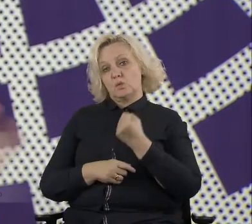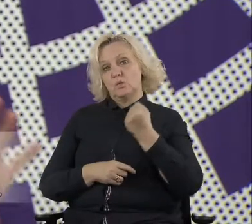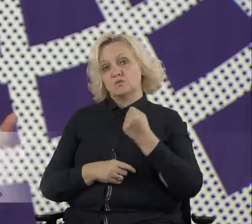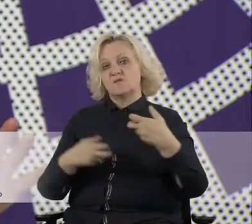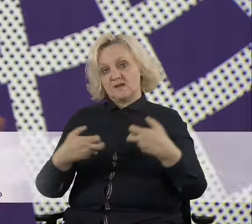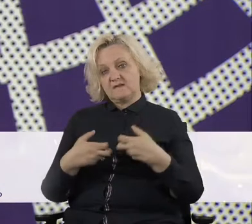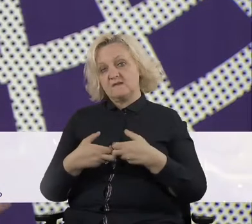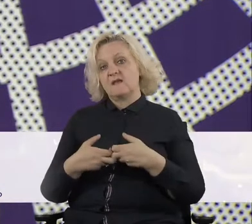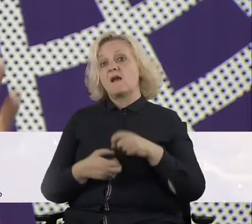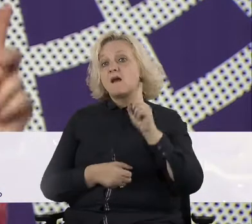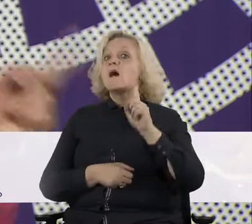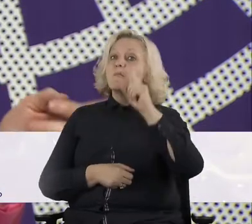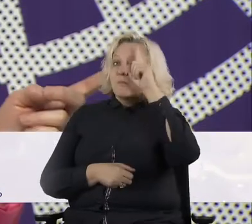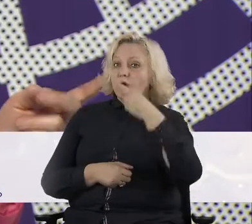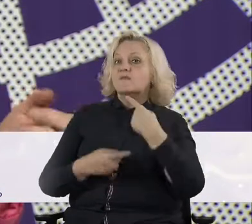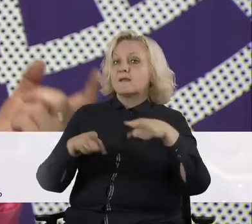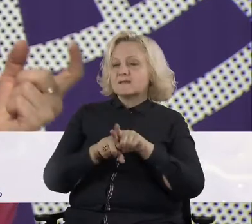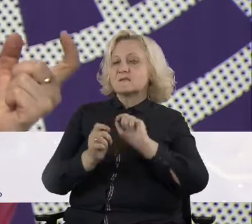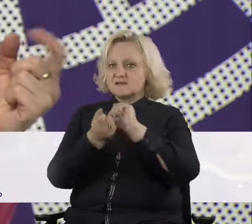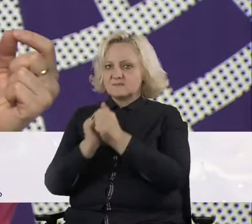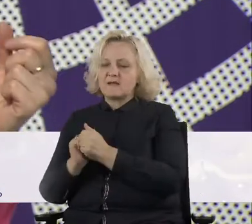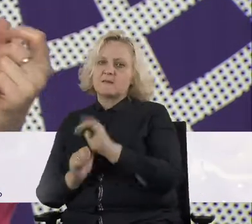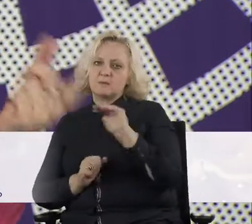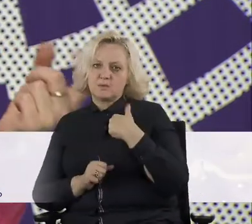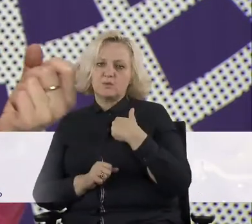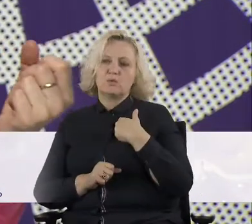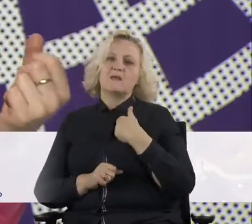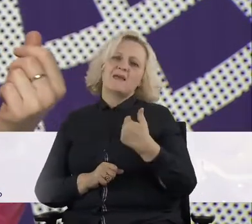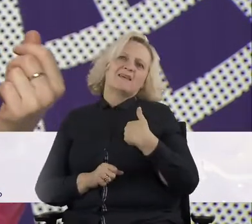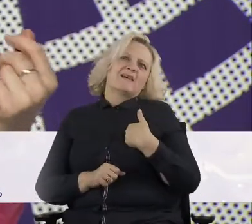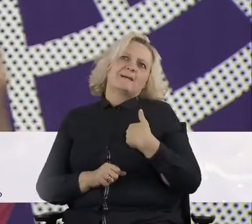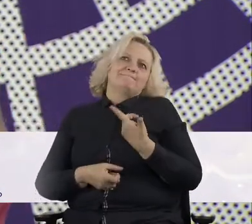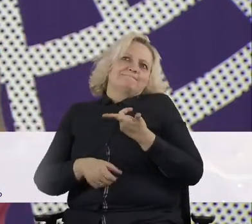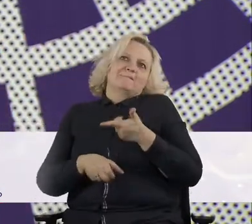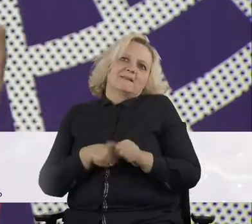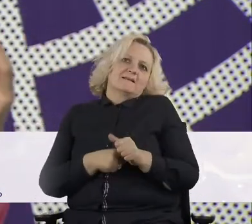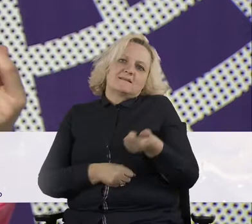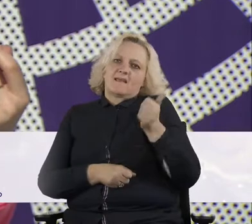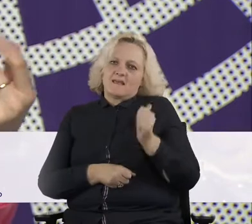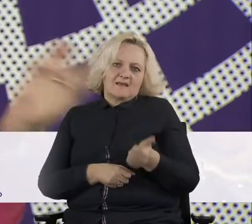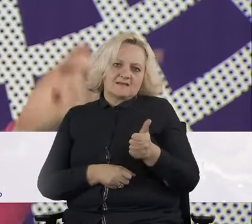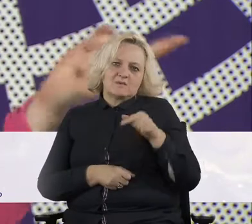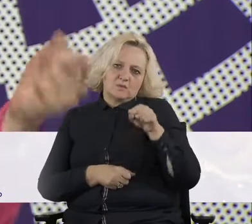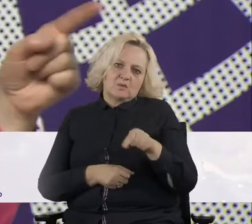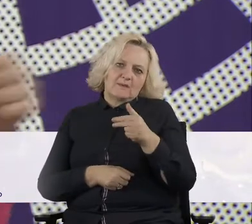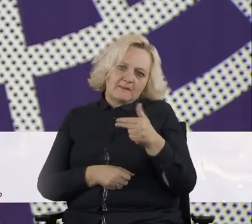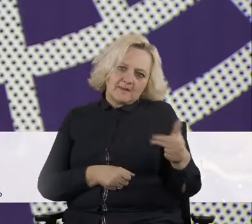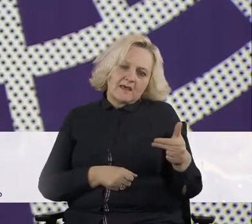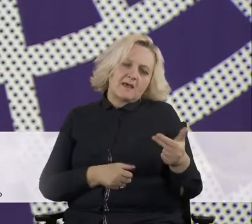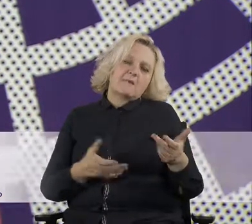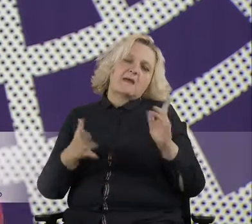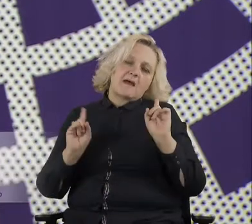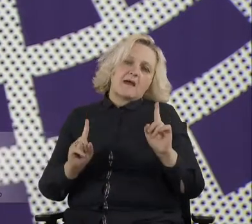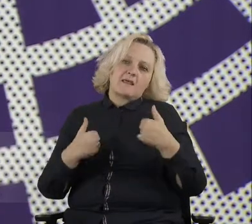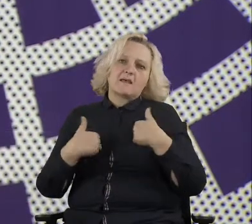super expert on that. I wanted to bring in one maybe crucial, um, aspect also what you were actually touching